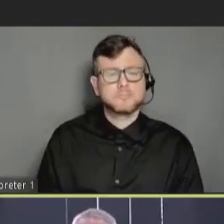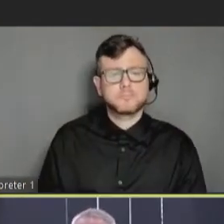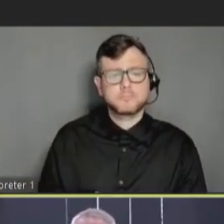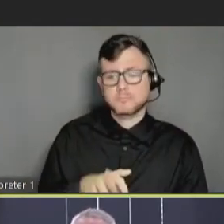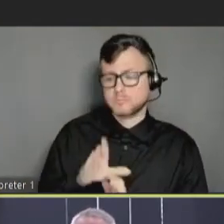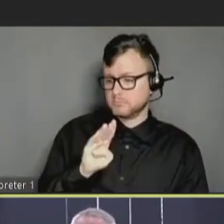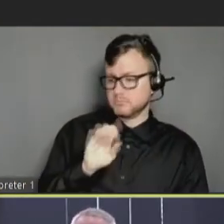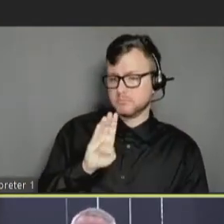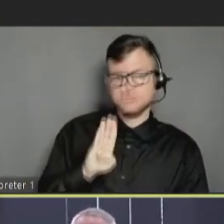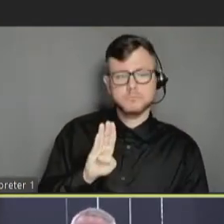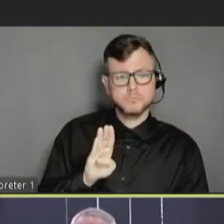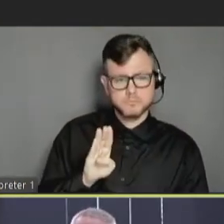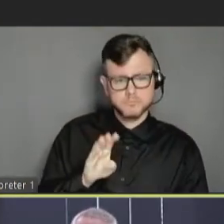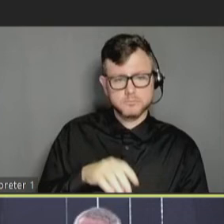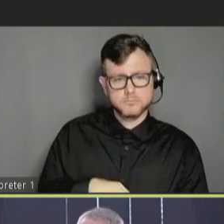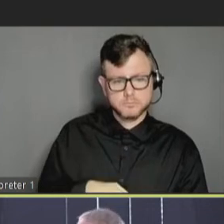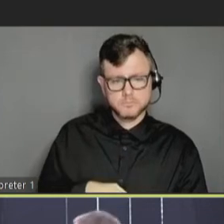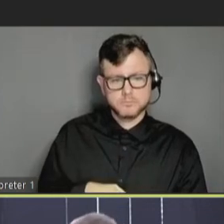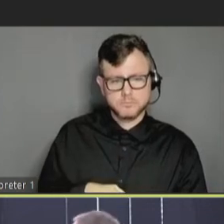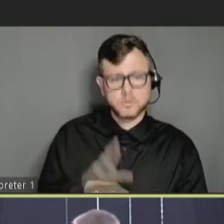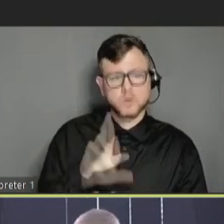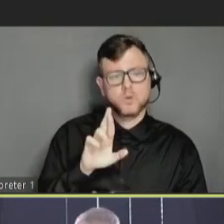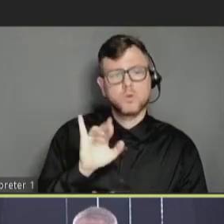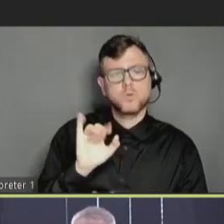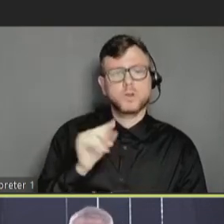And Mitch Rothholz also online had a comment.